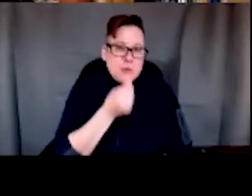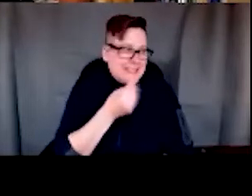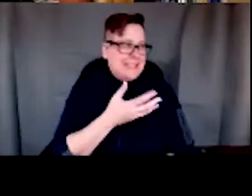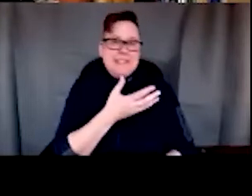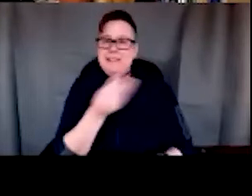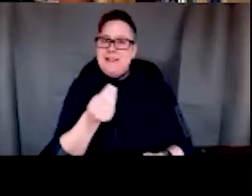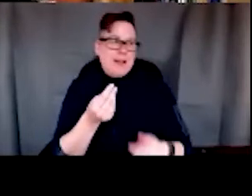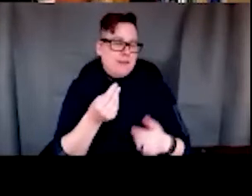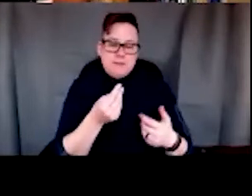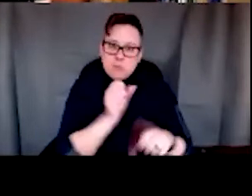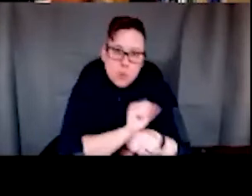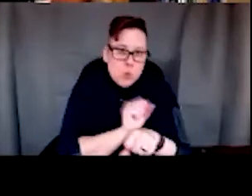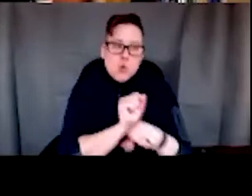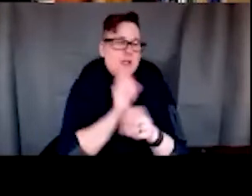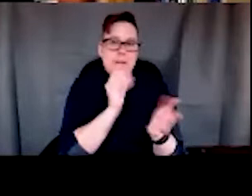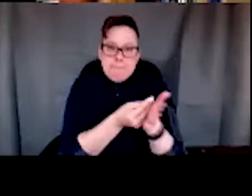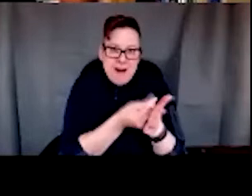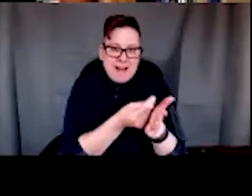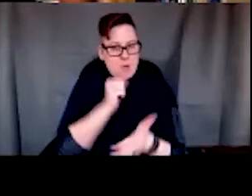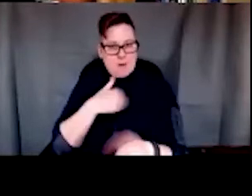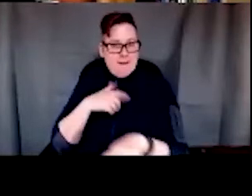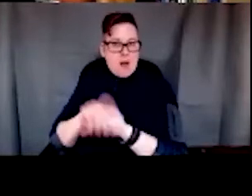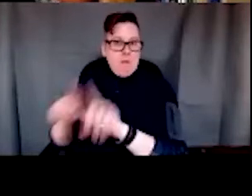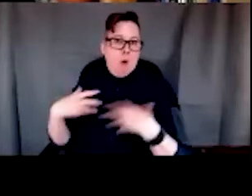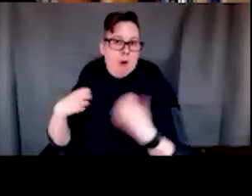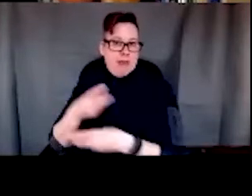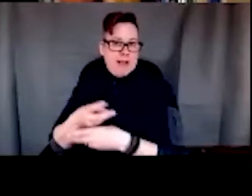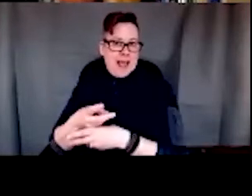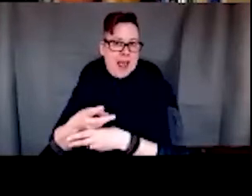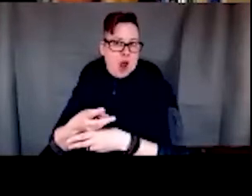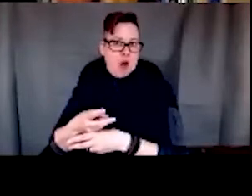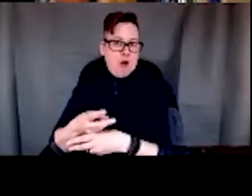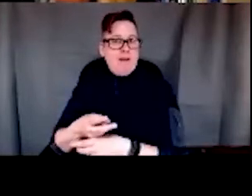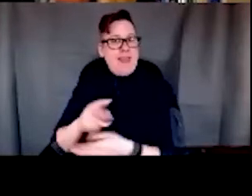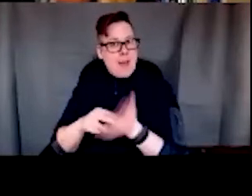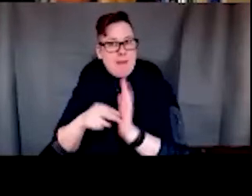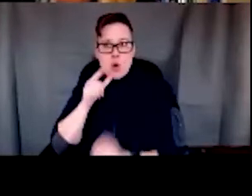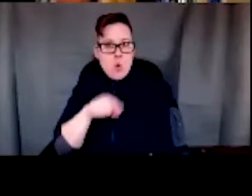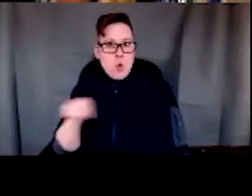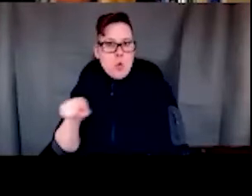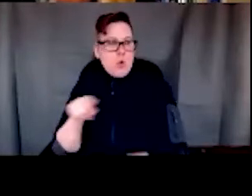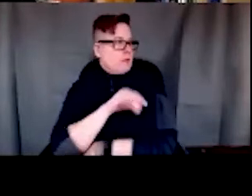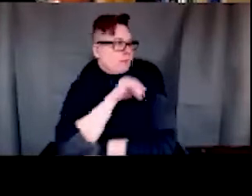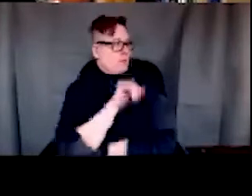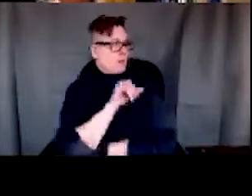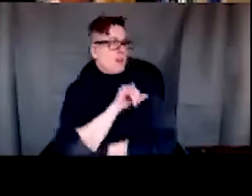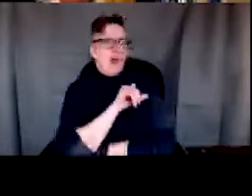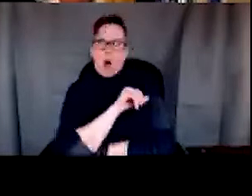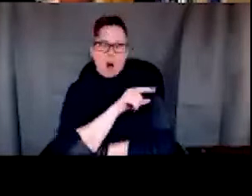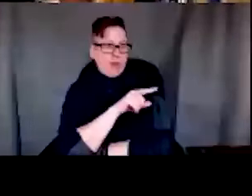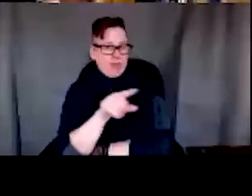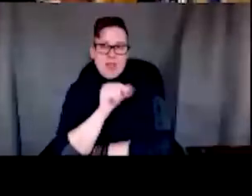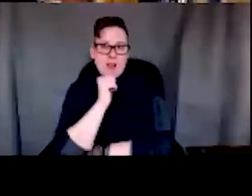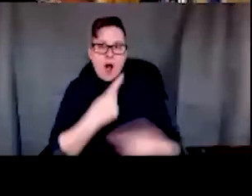that's a really powerful people, a powerful message for the people to participate or to, to learn through participation that